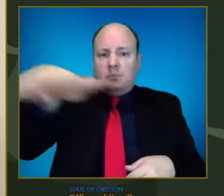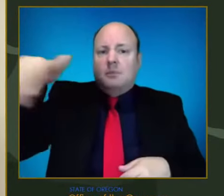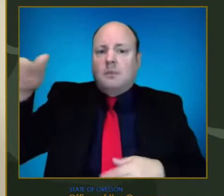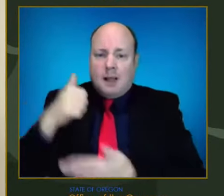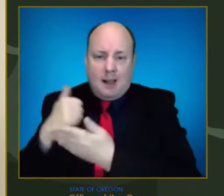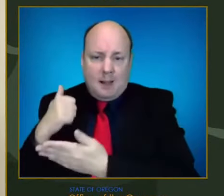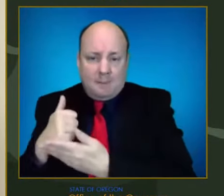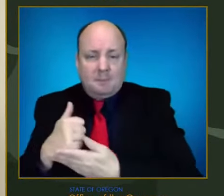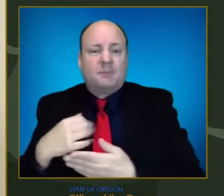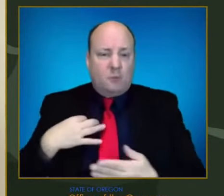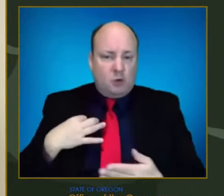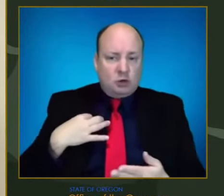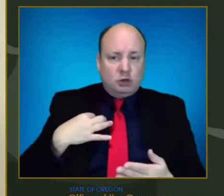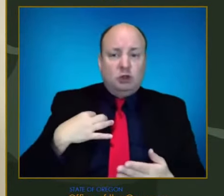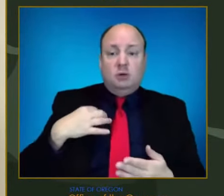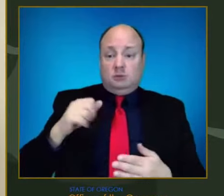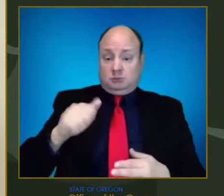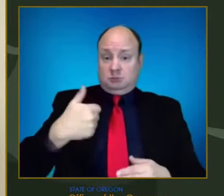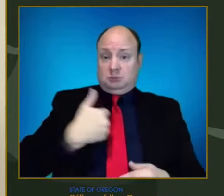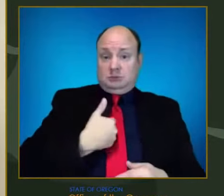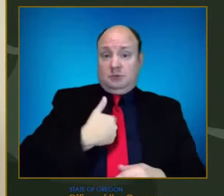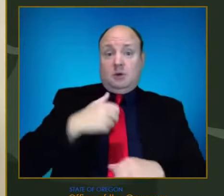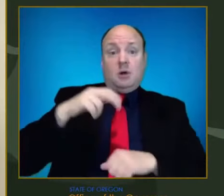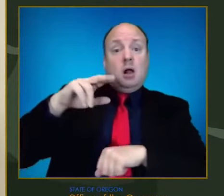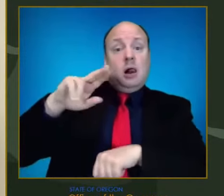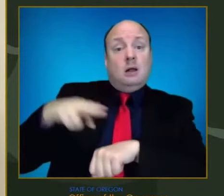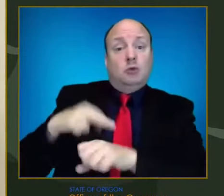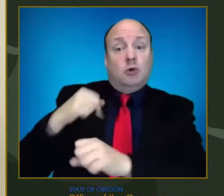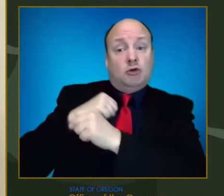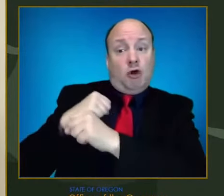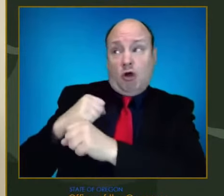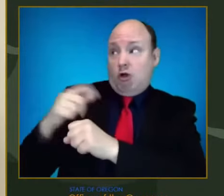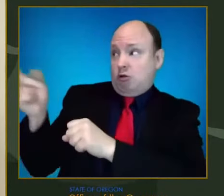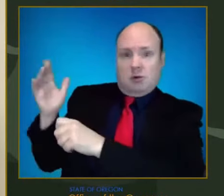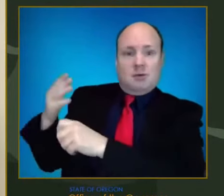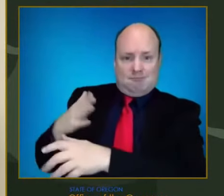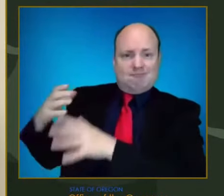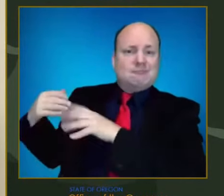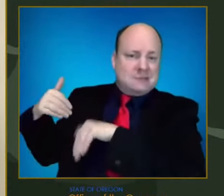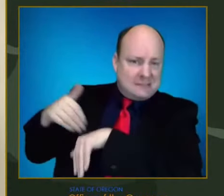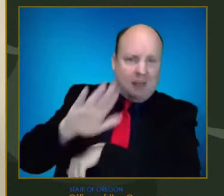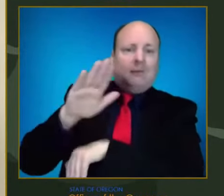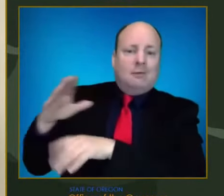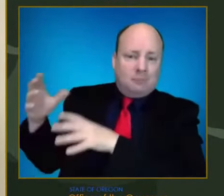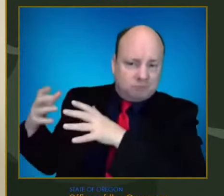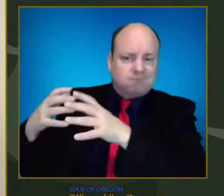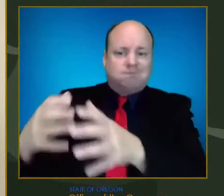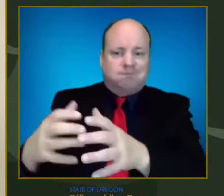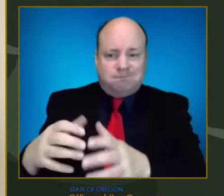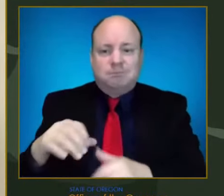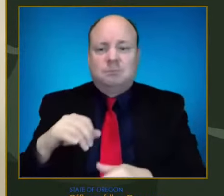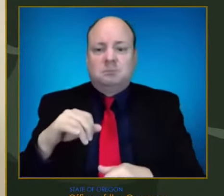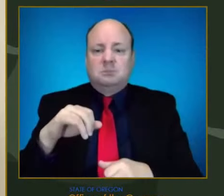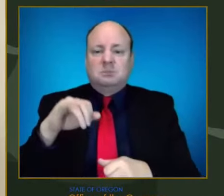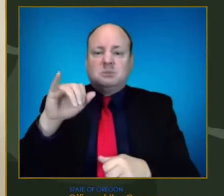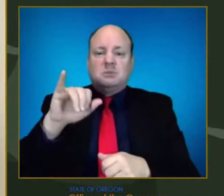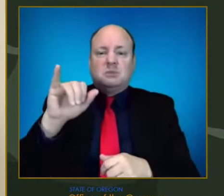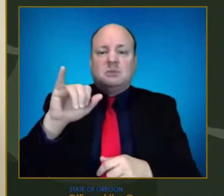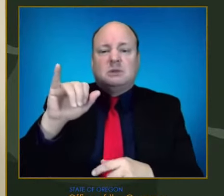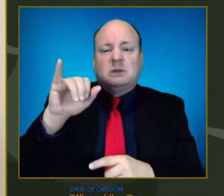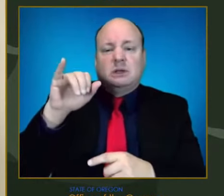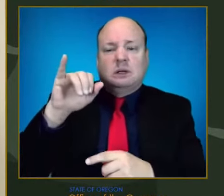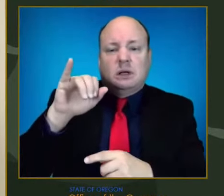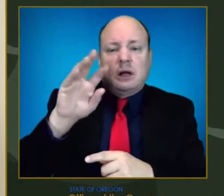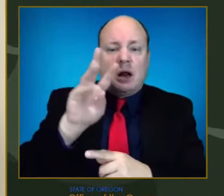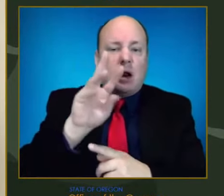on this mission. Like Luke Leonard Concrete in Westland and Andrew Harding General Contracting out of Portland, to name